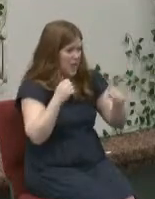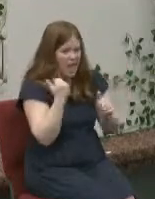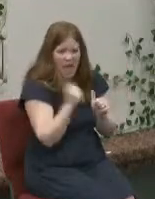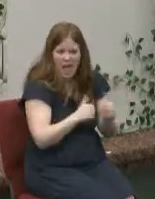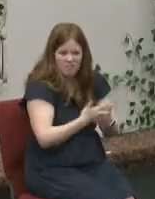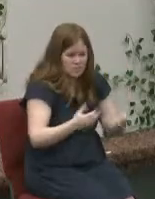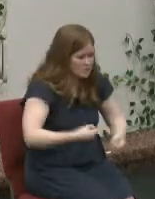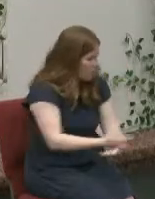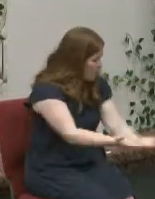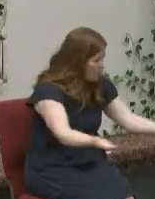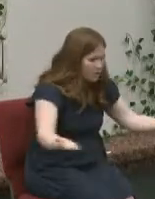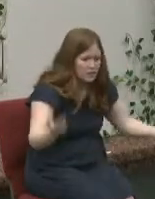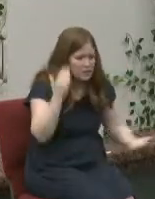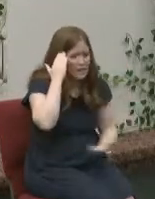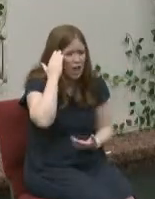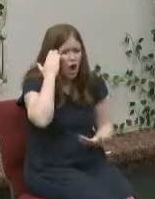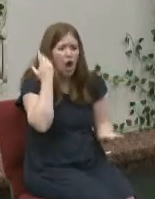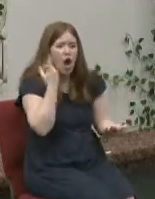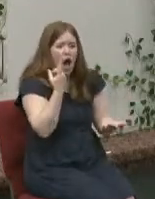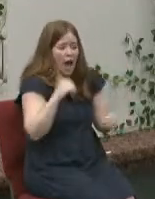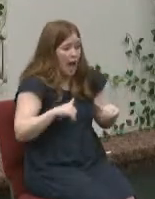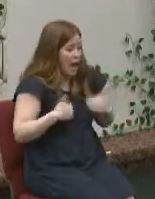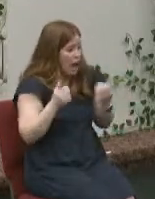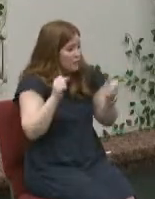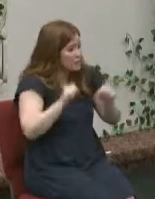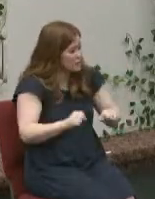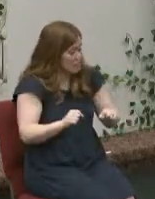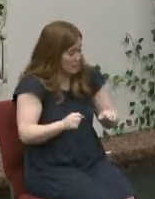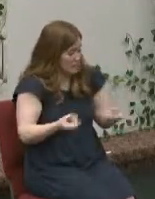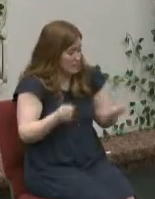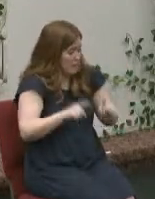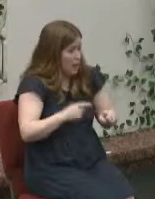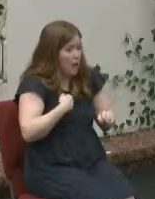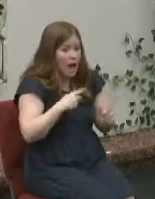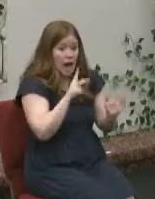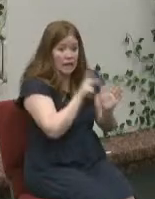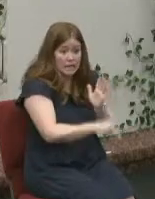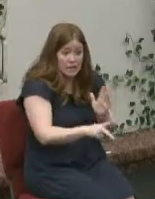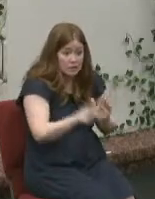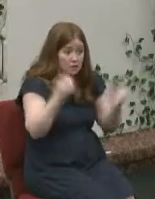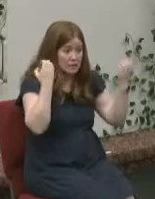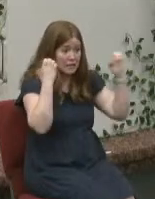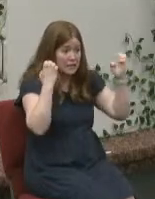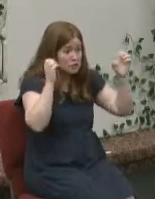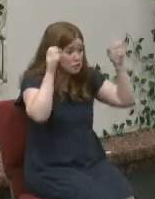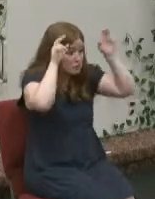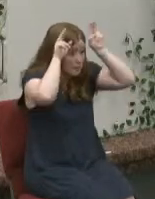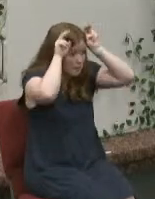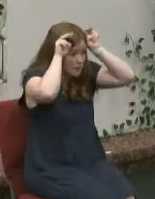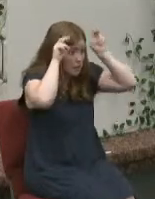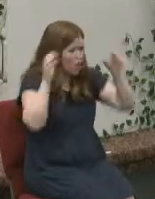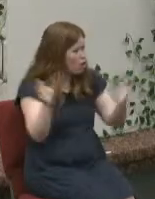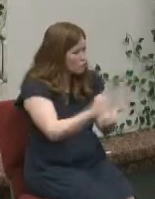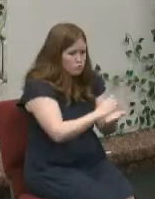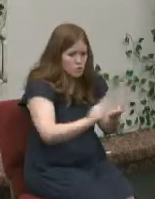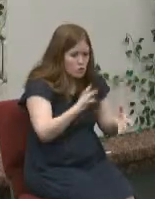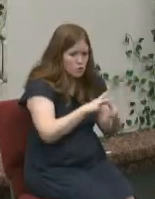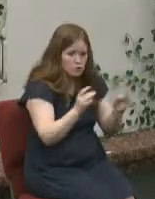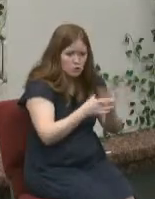he doesn't know what to do he's thinking to himself oh no how can this happen I think I've killed the Easter Bunny I've ruined everybody's story for this weekend